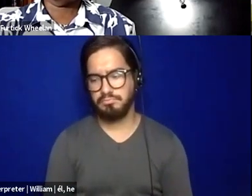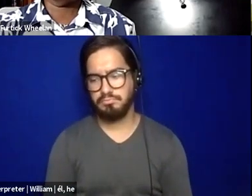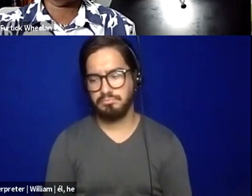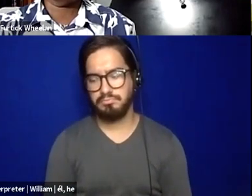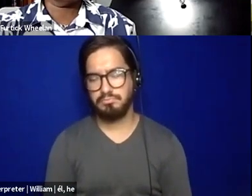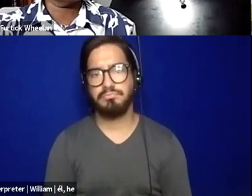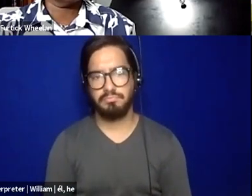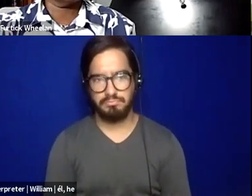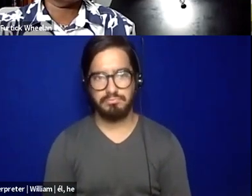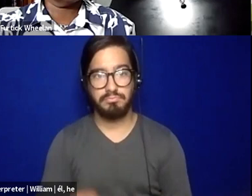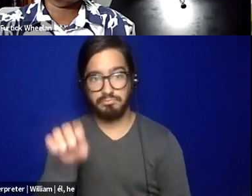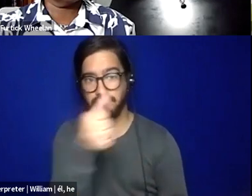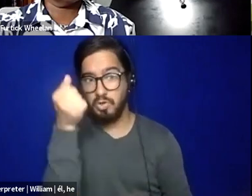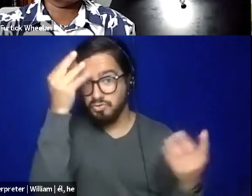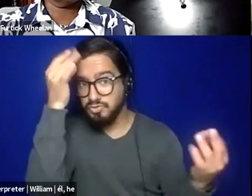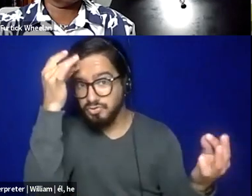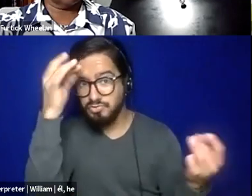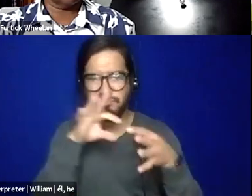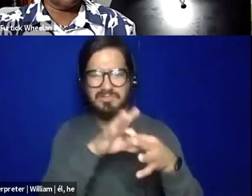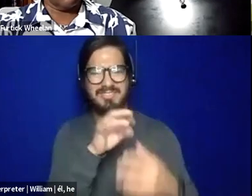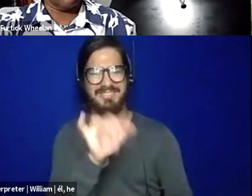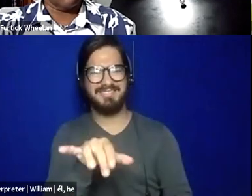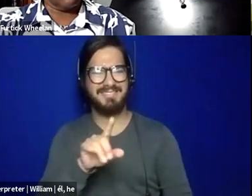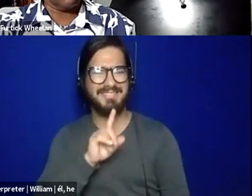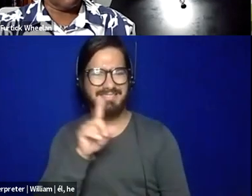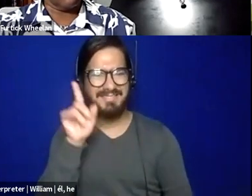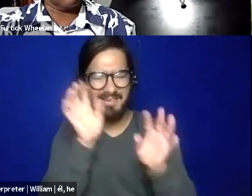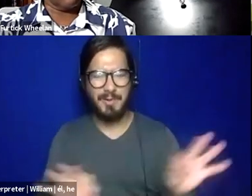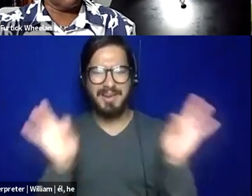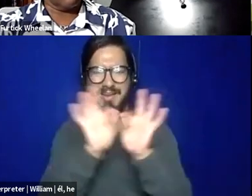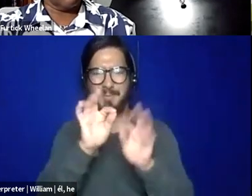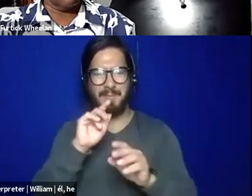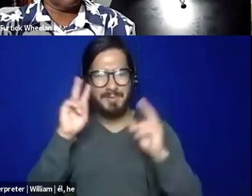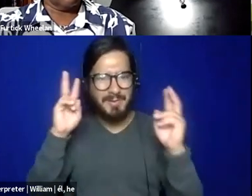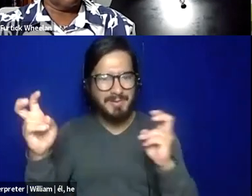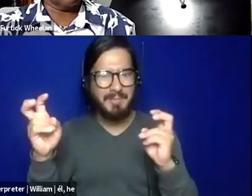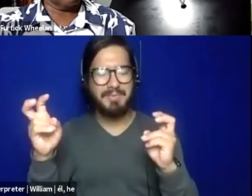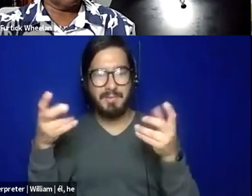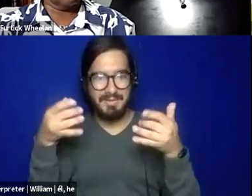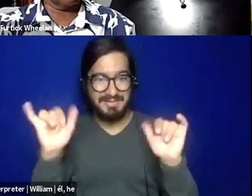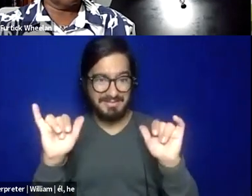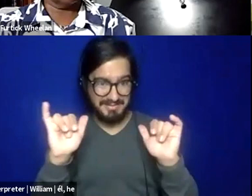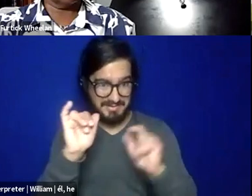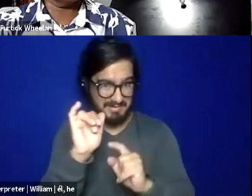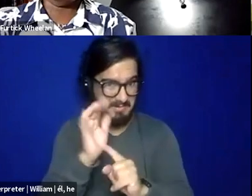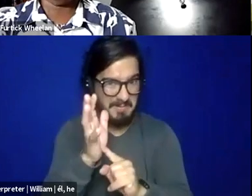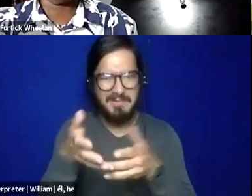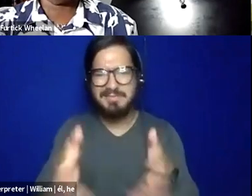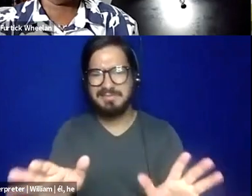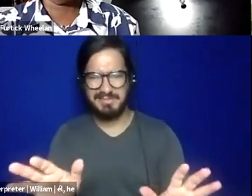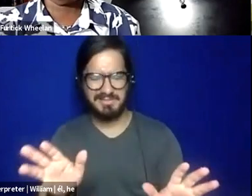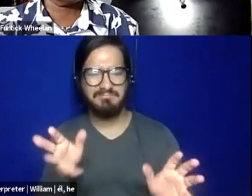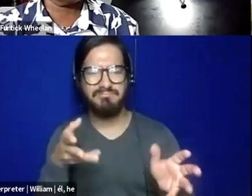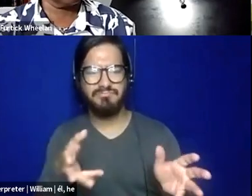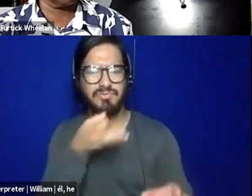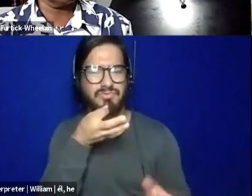Yeah. Any other thoughts around this? I mean, I think this is such an important topic. Um, we still have a few more minutes, even just around, how do you